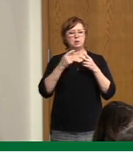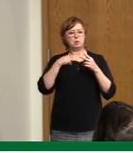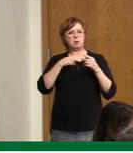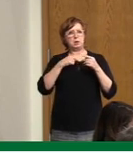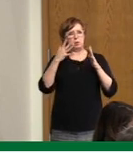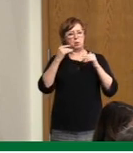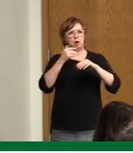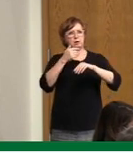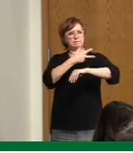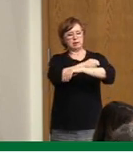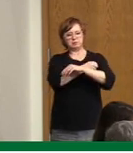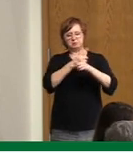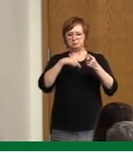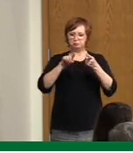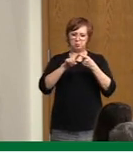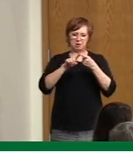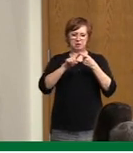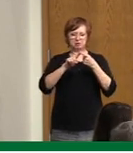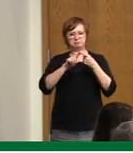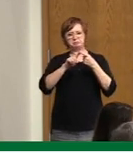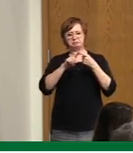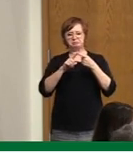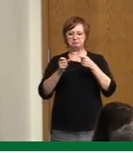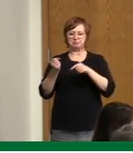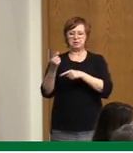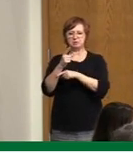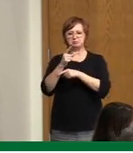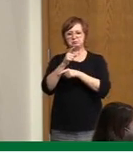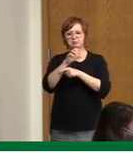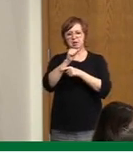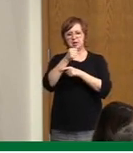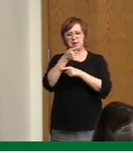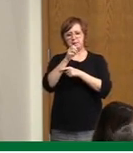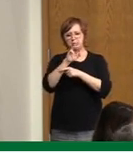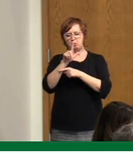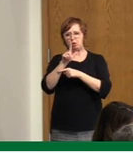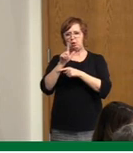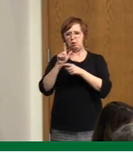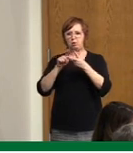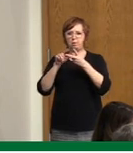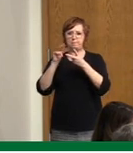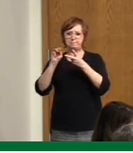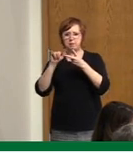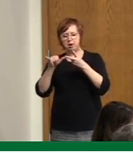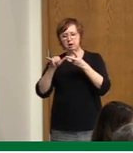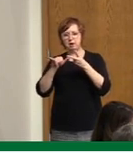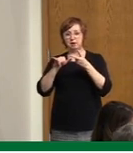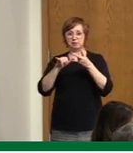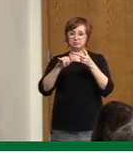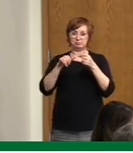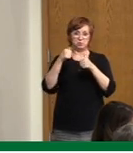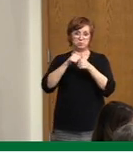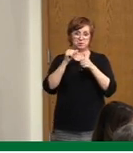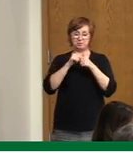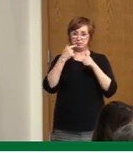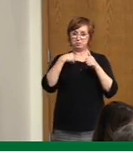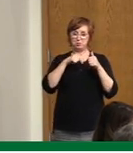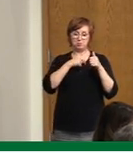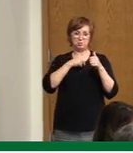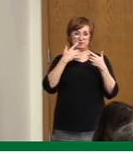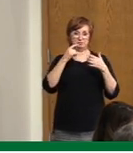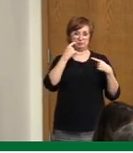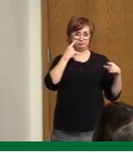May. Till such time, every time we do all these specific restrictions, every time you relax, you see a bit of a rebound.